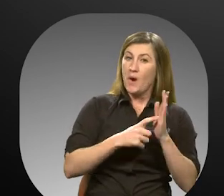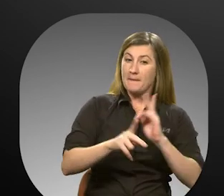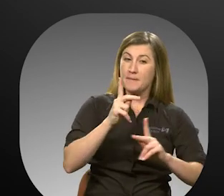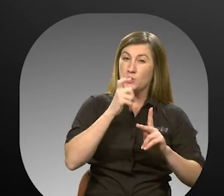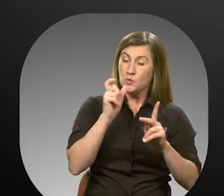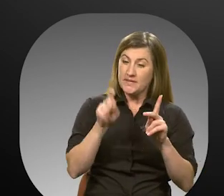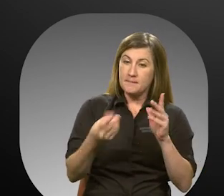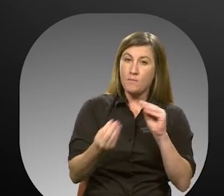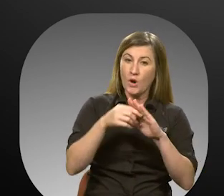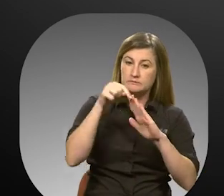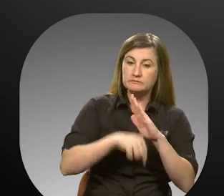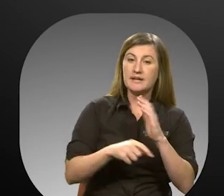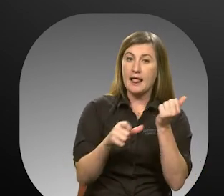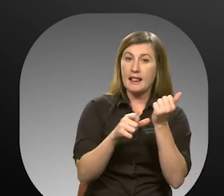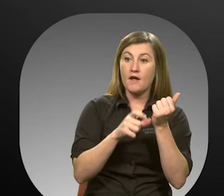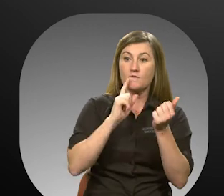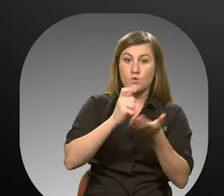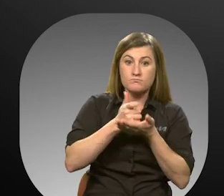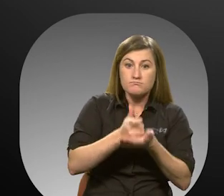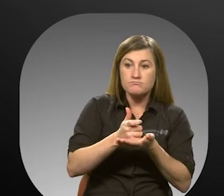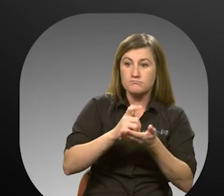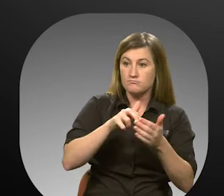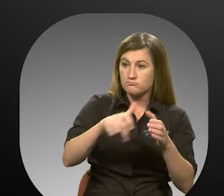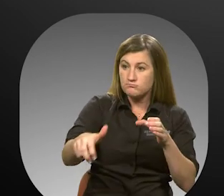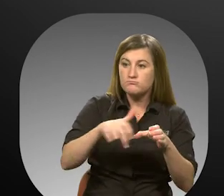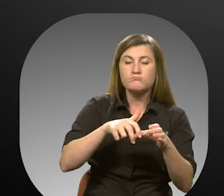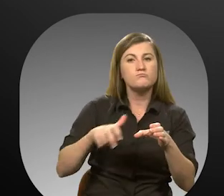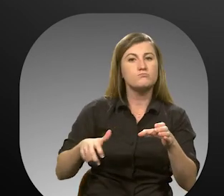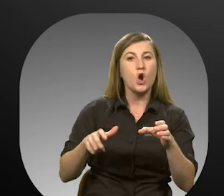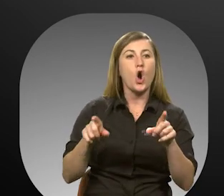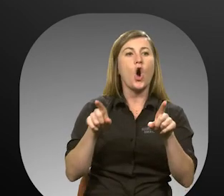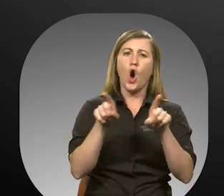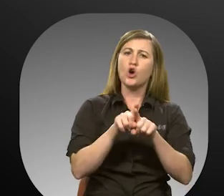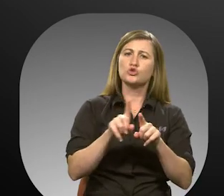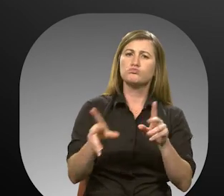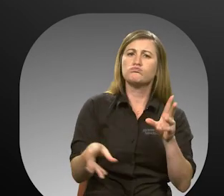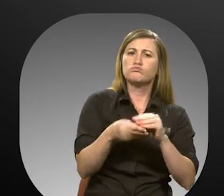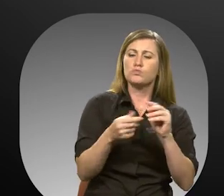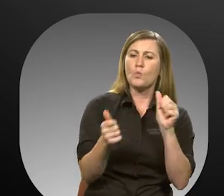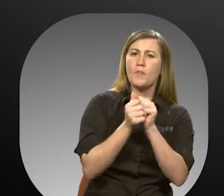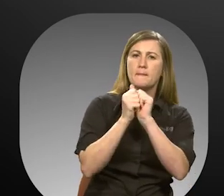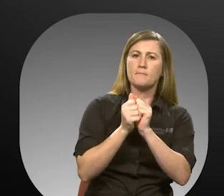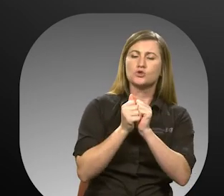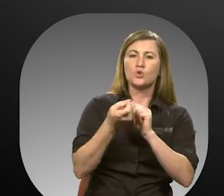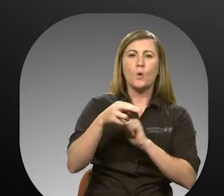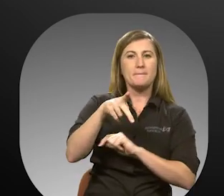additional assistance upon reaching their destination also travel with an escort or PCA.